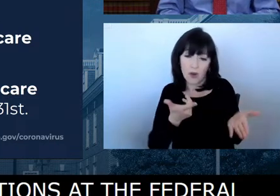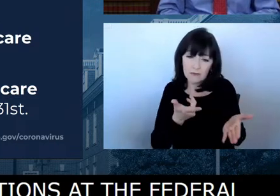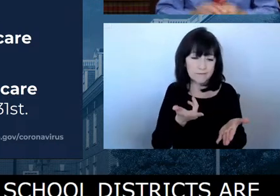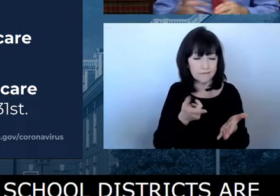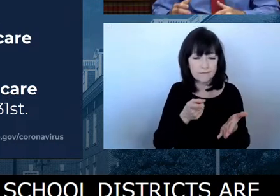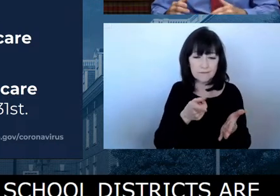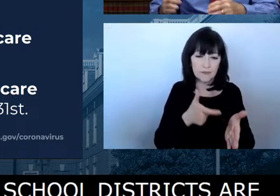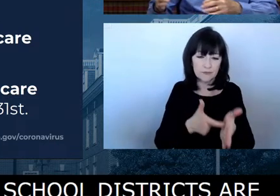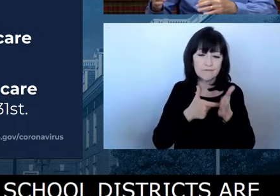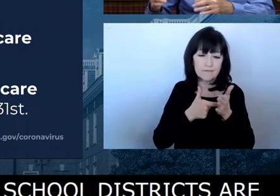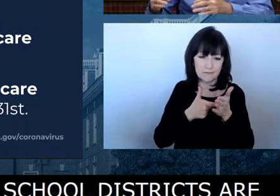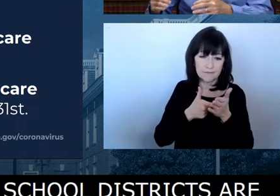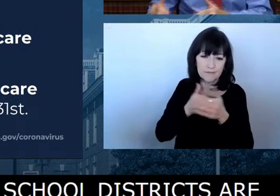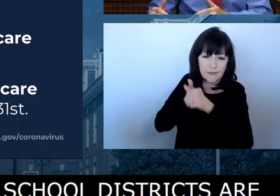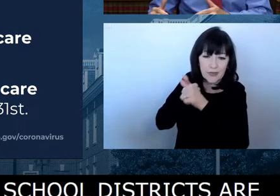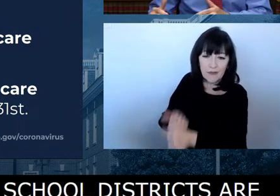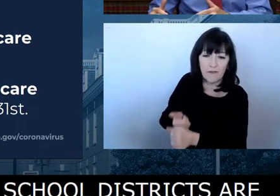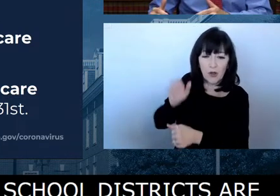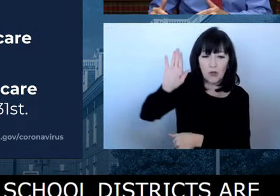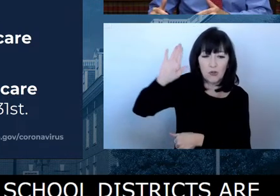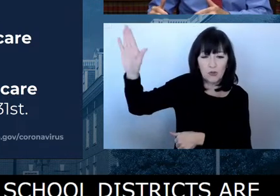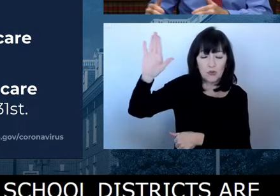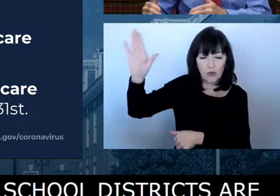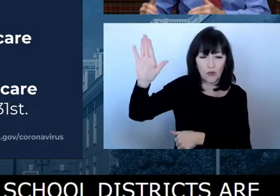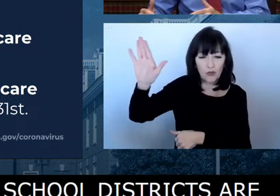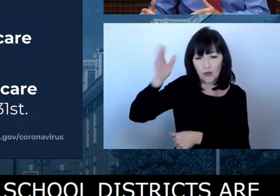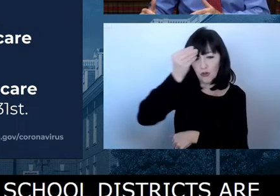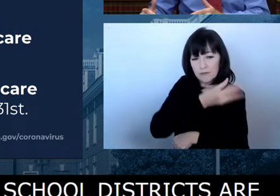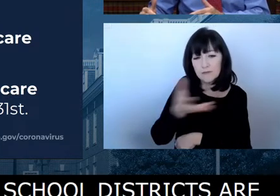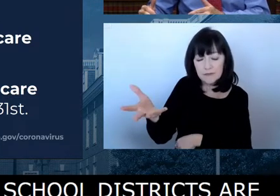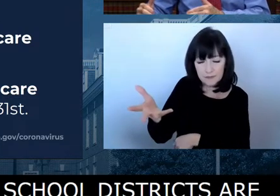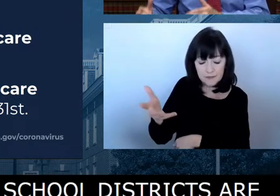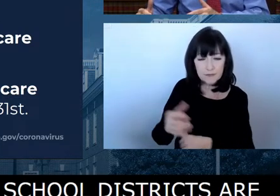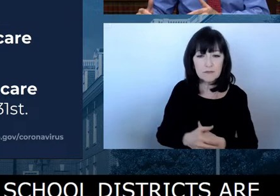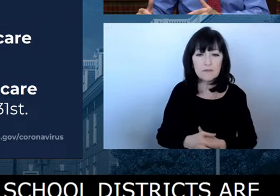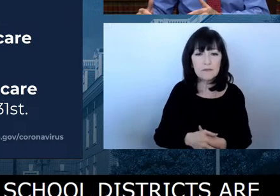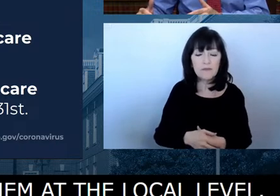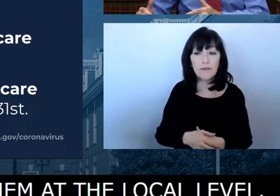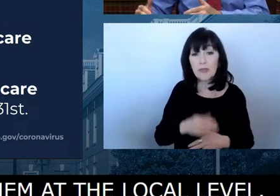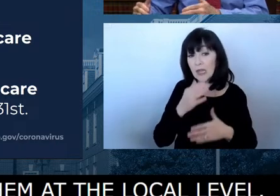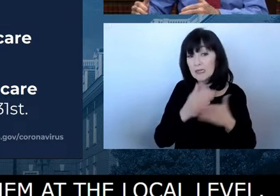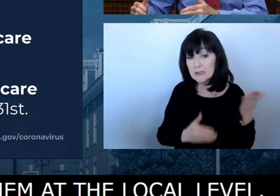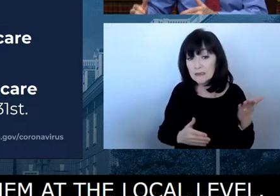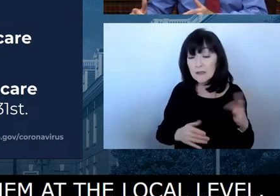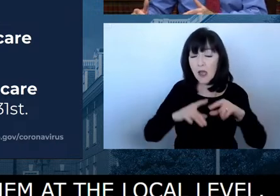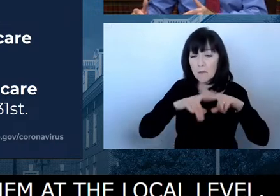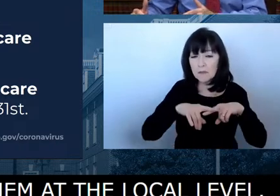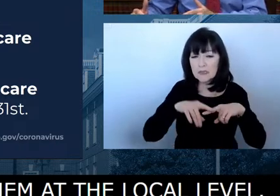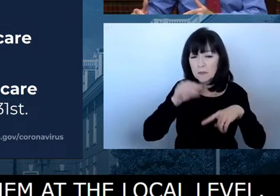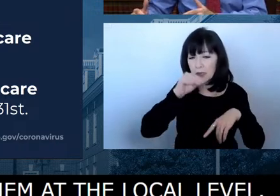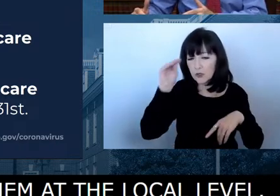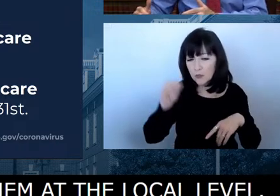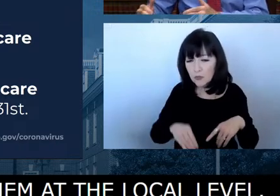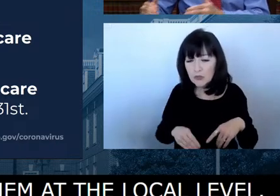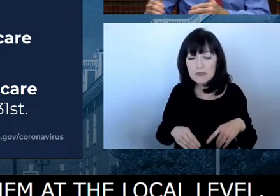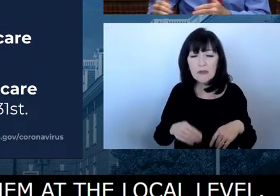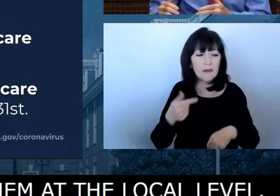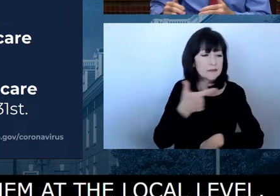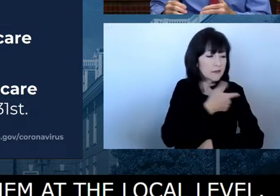both in terms of the percentage of their population that's vaccinated, fully vaccinated, boosted,